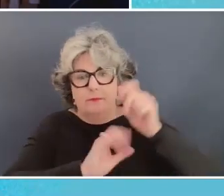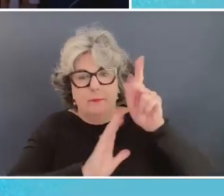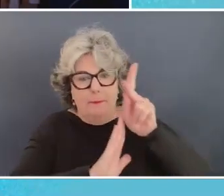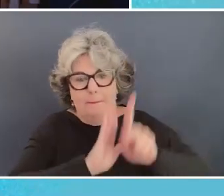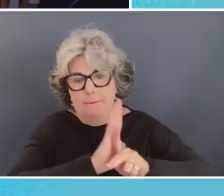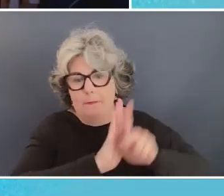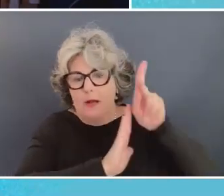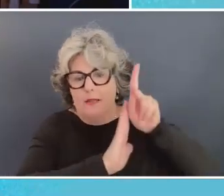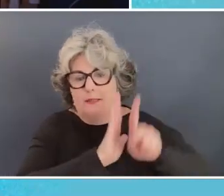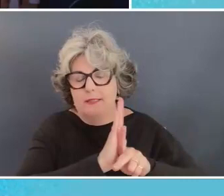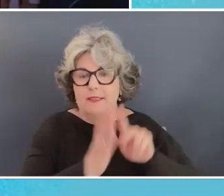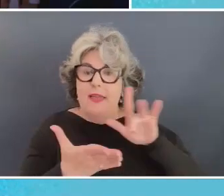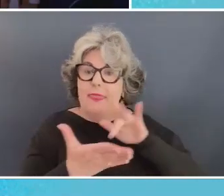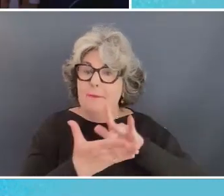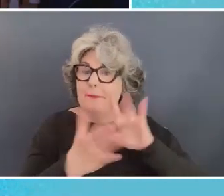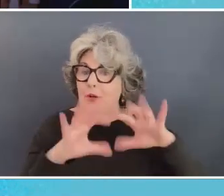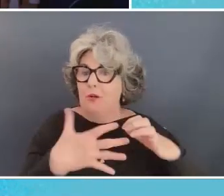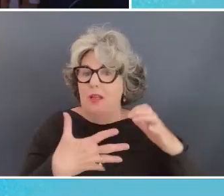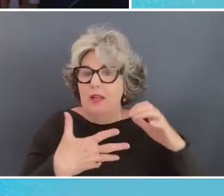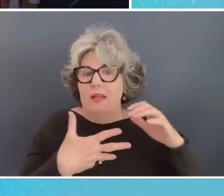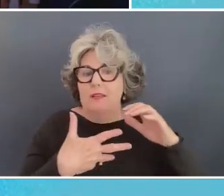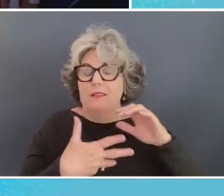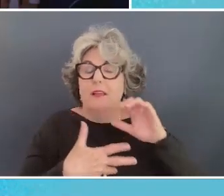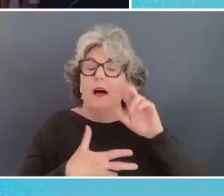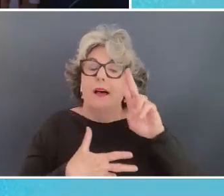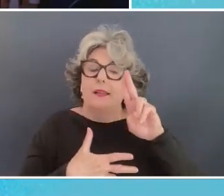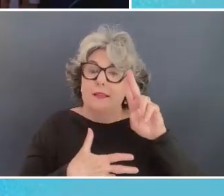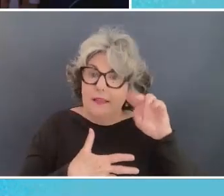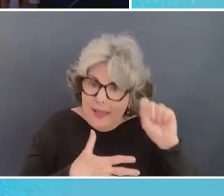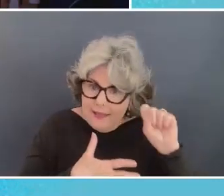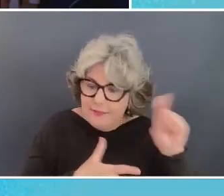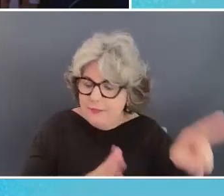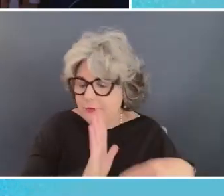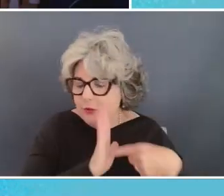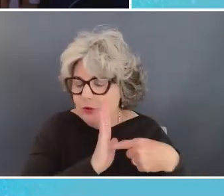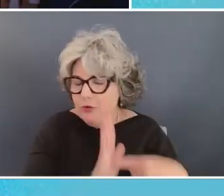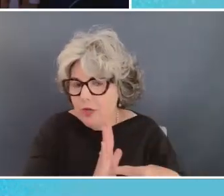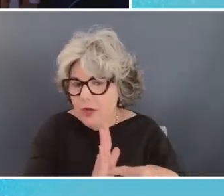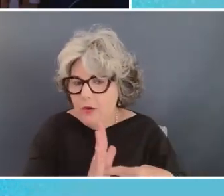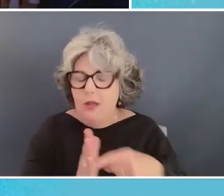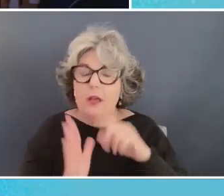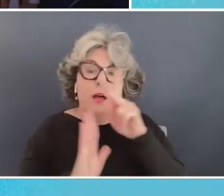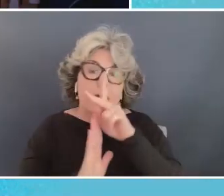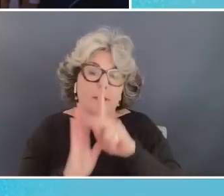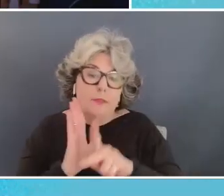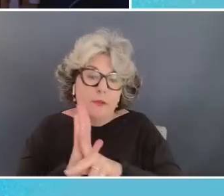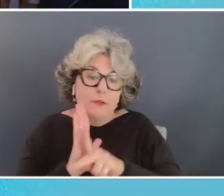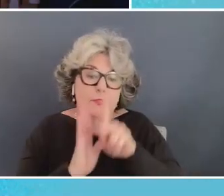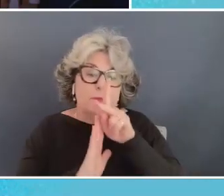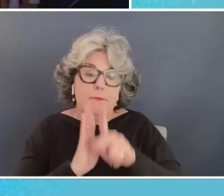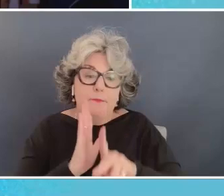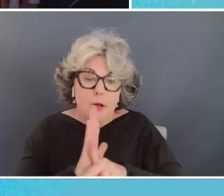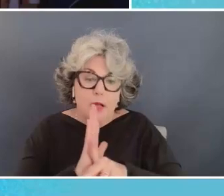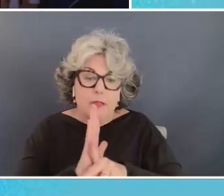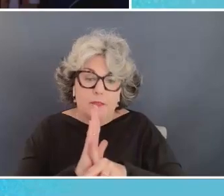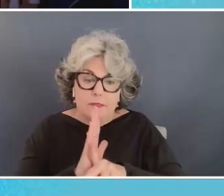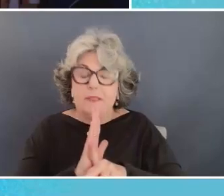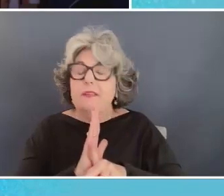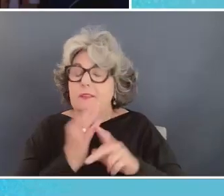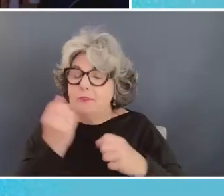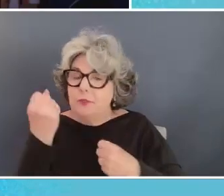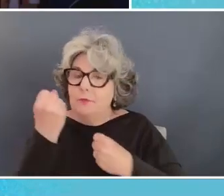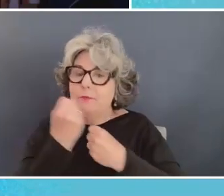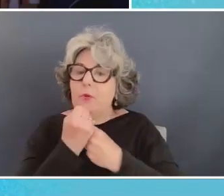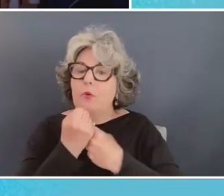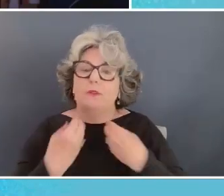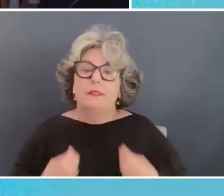aimed say at the middle class unless you can demonstrate how those policies also lift up the most vulnerable because